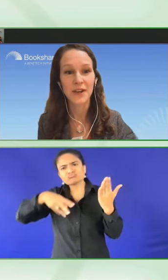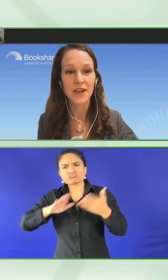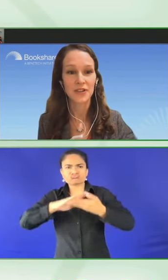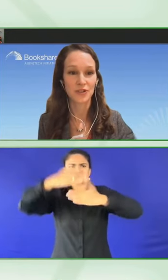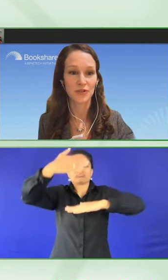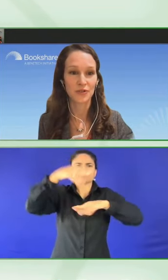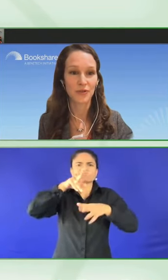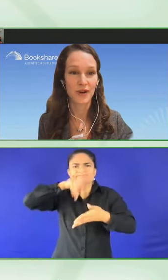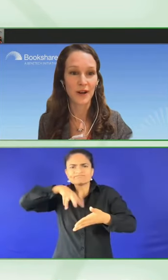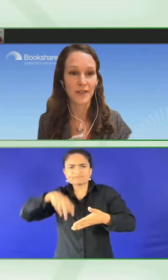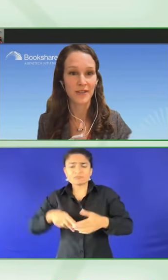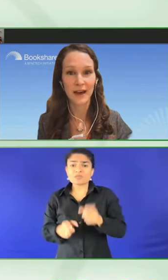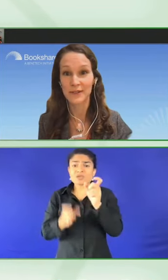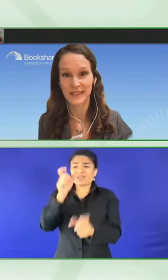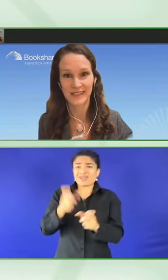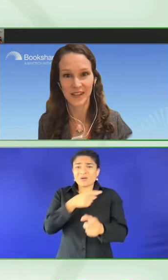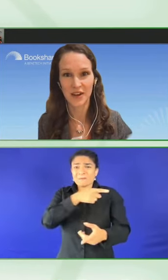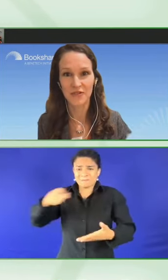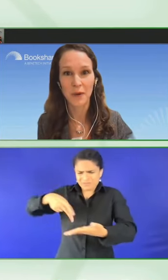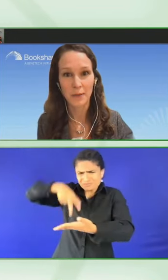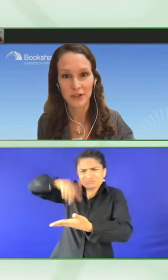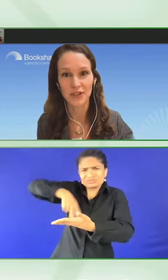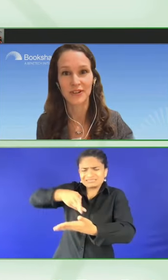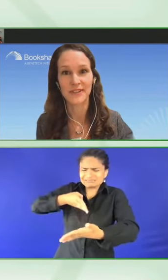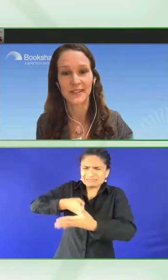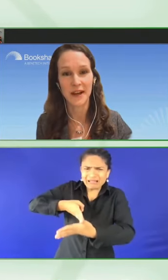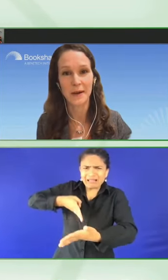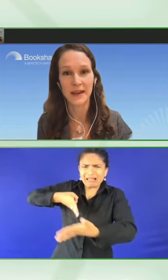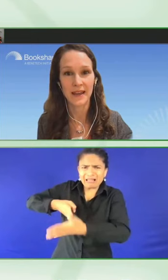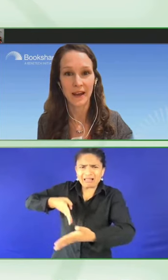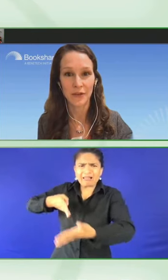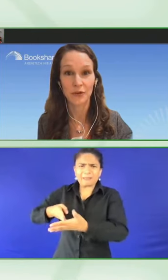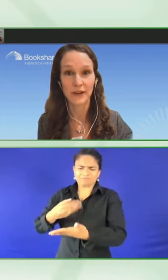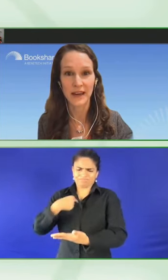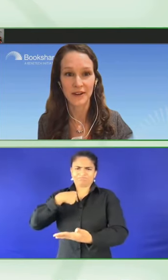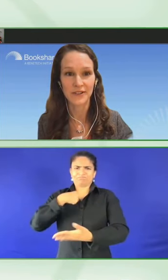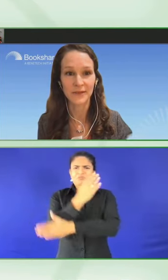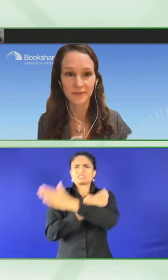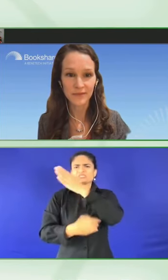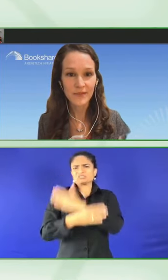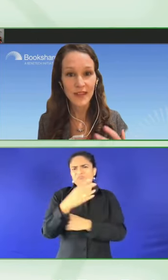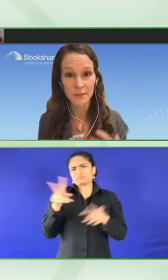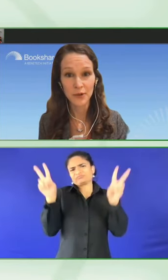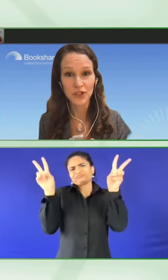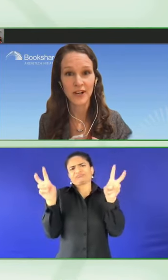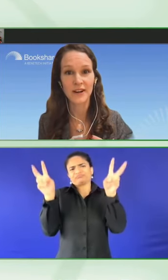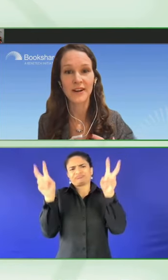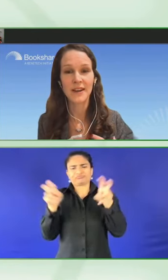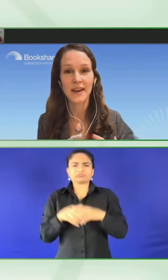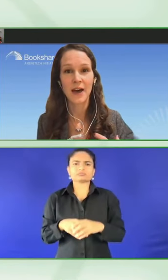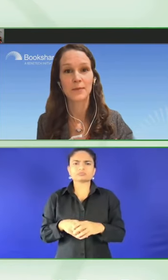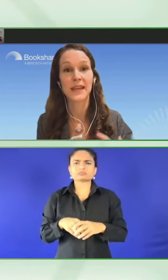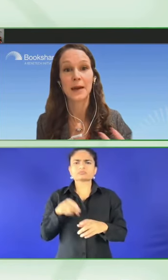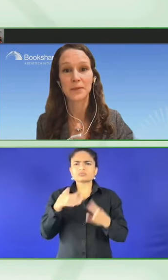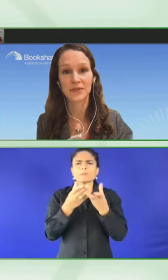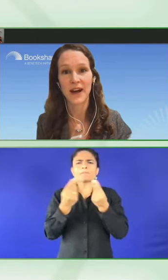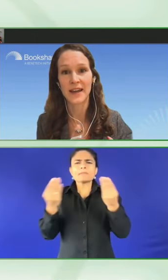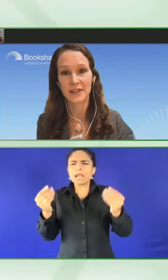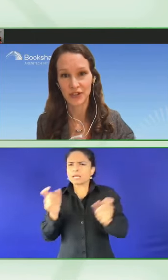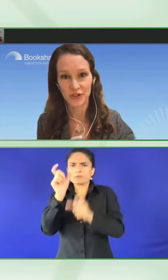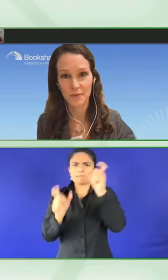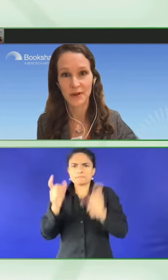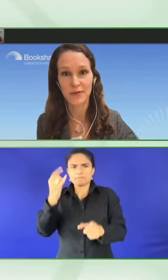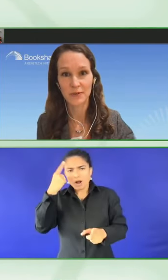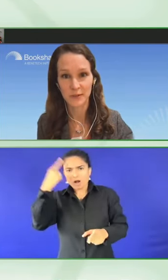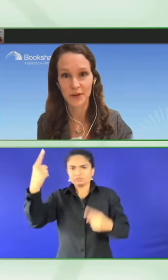panel to thousands of publishers and other creators. And Bookshare helps amplify